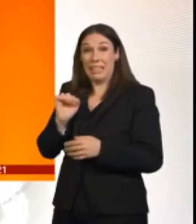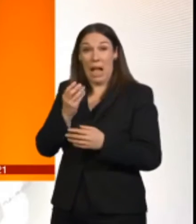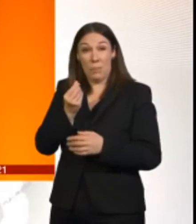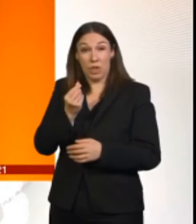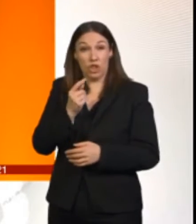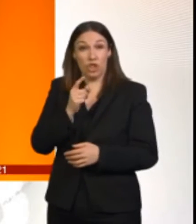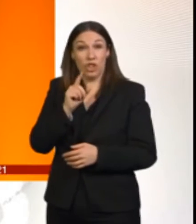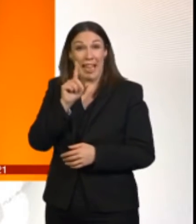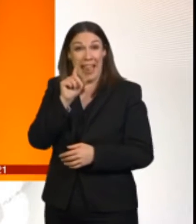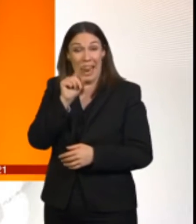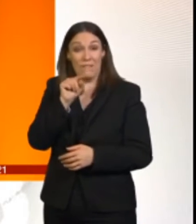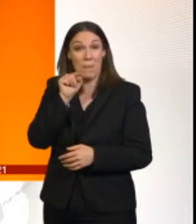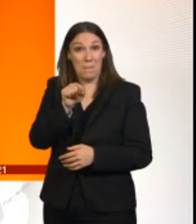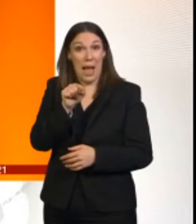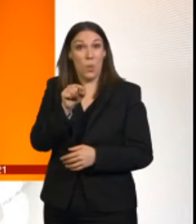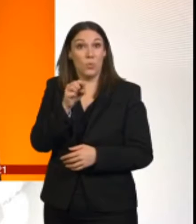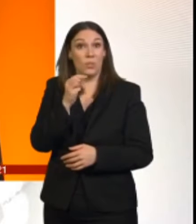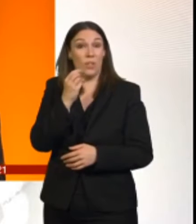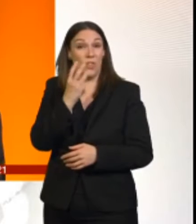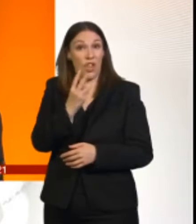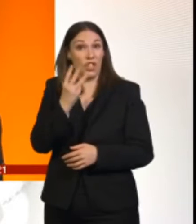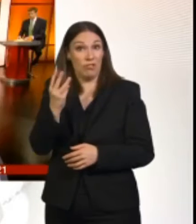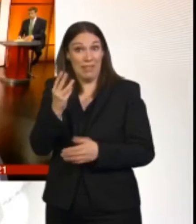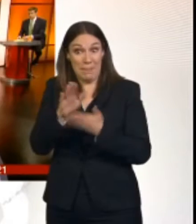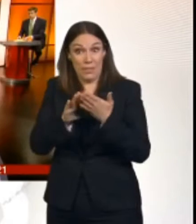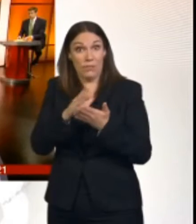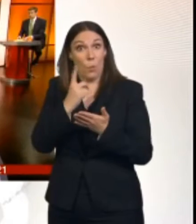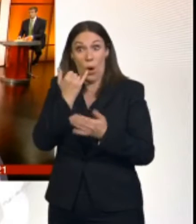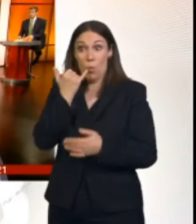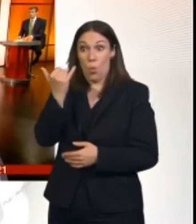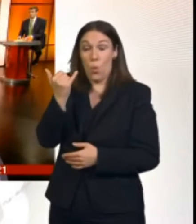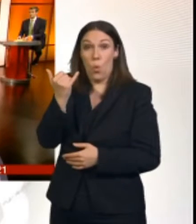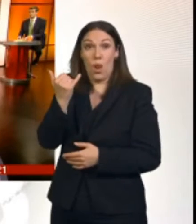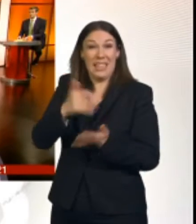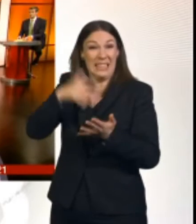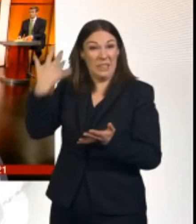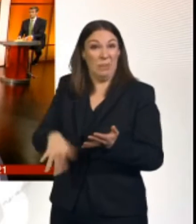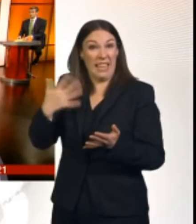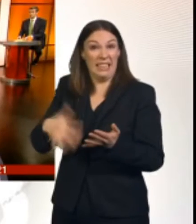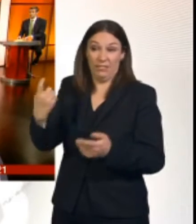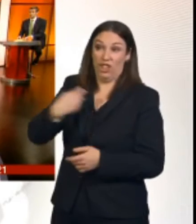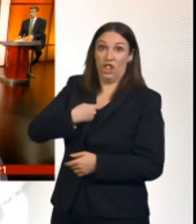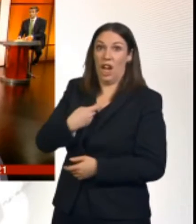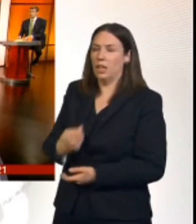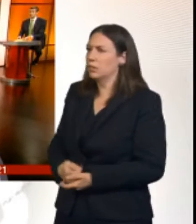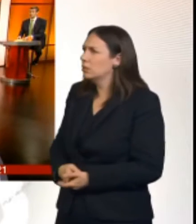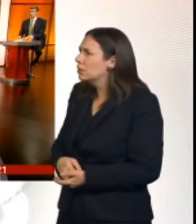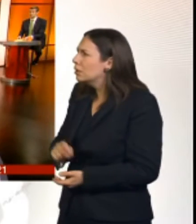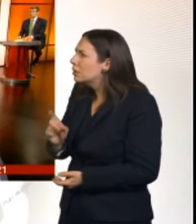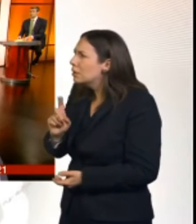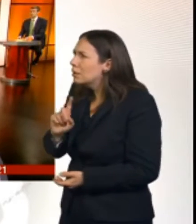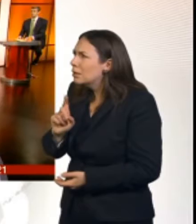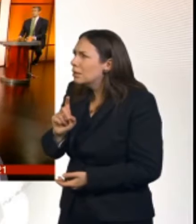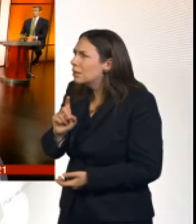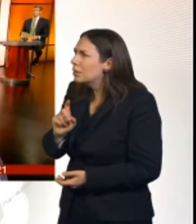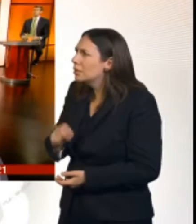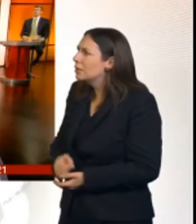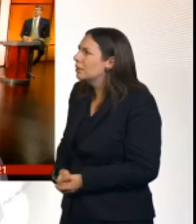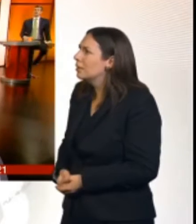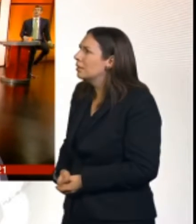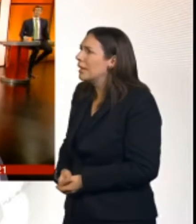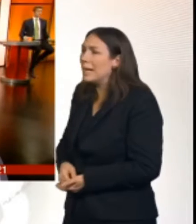On one call. That's the current average of the most popular provider of You haven't got your decimal points mixed up there. £11.23.